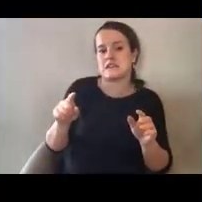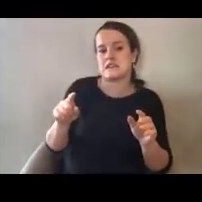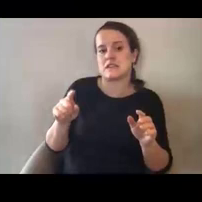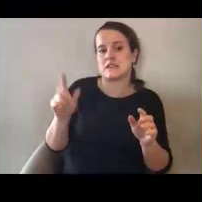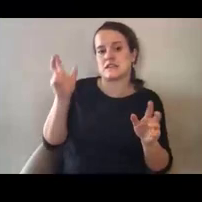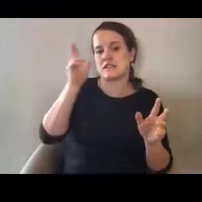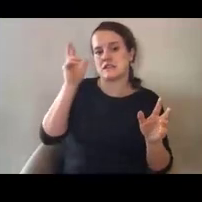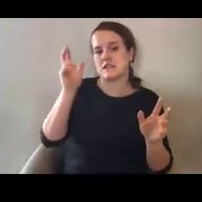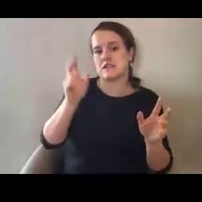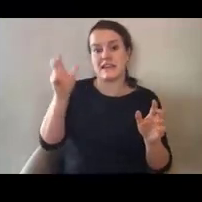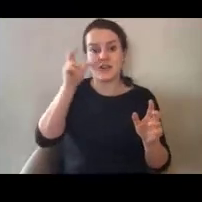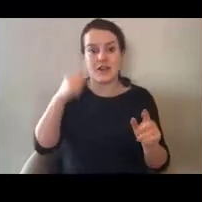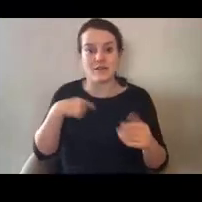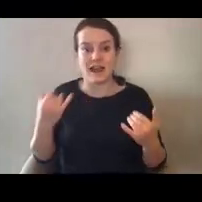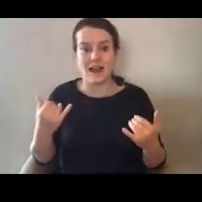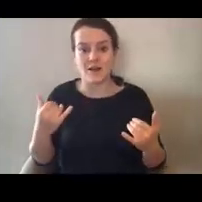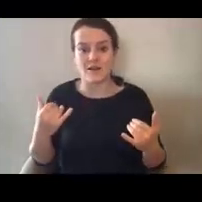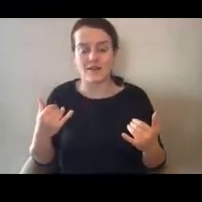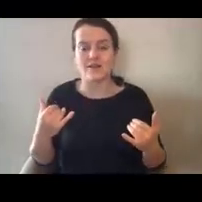Can you hear me now?